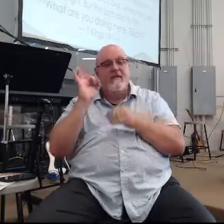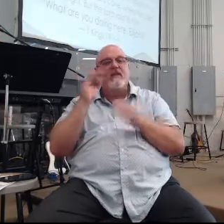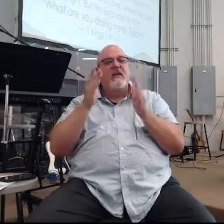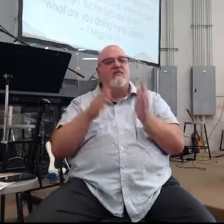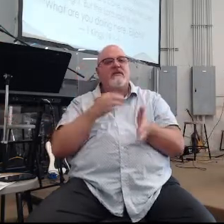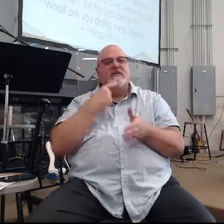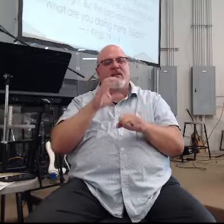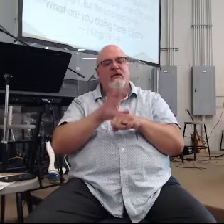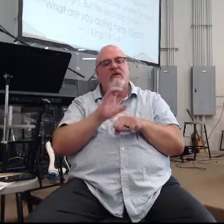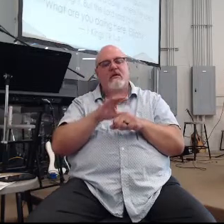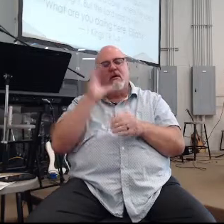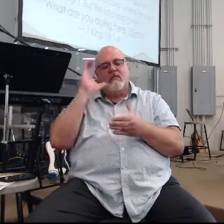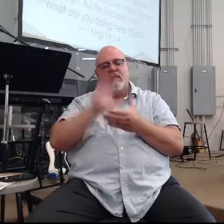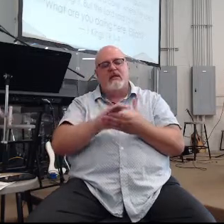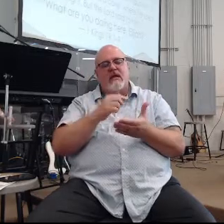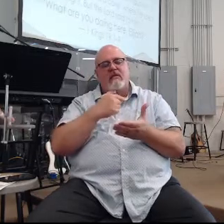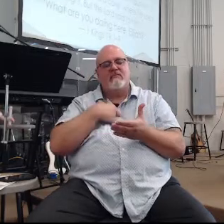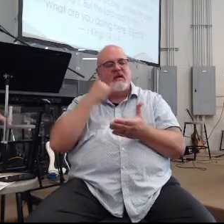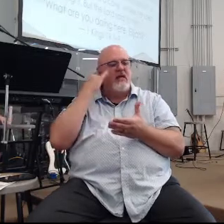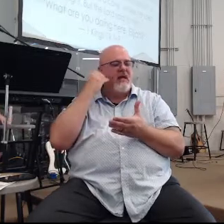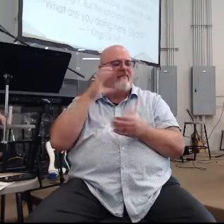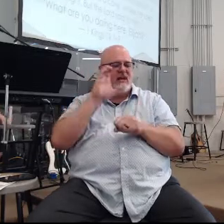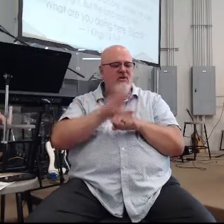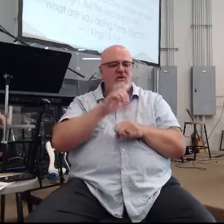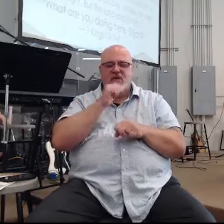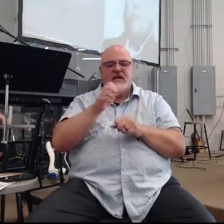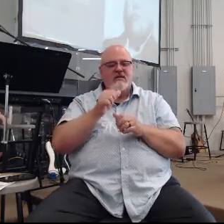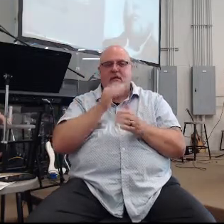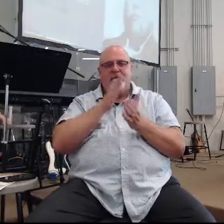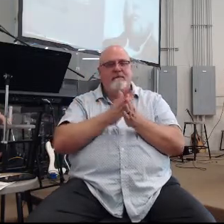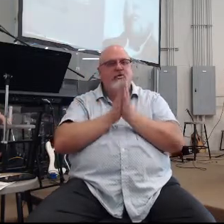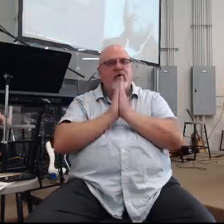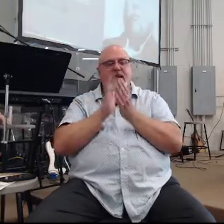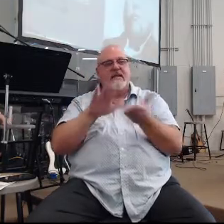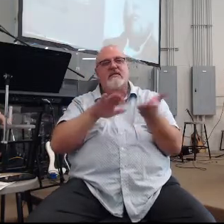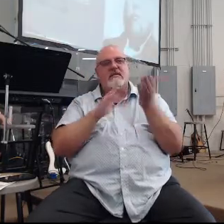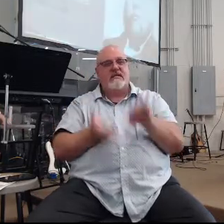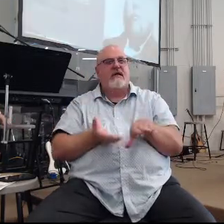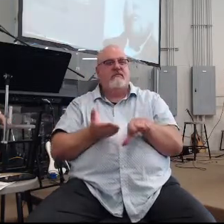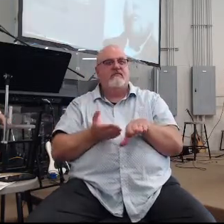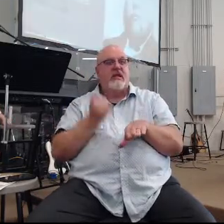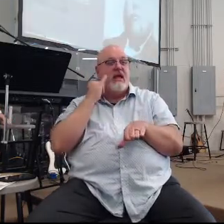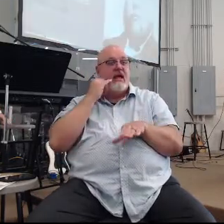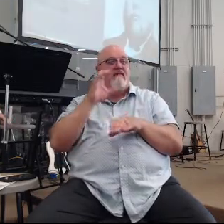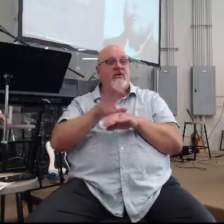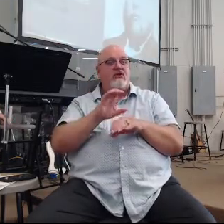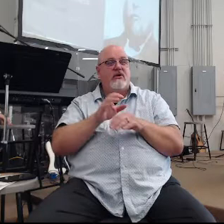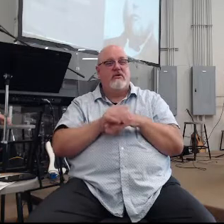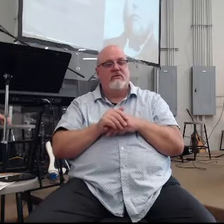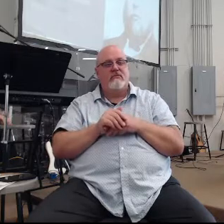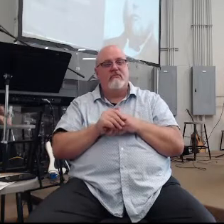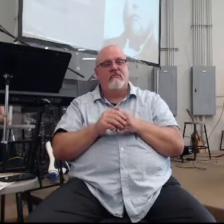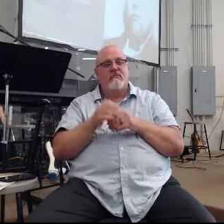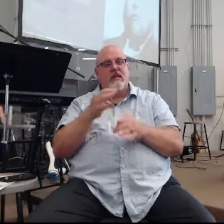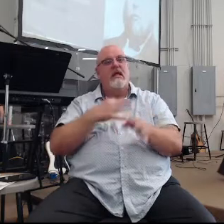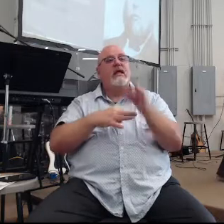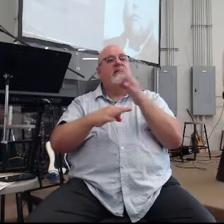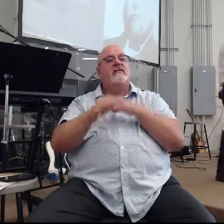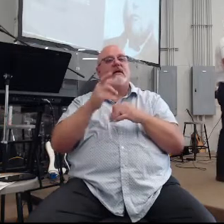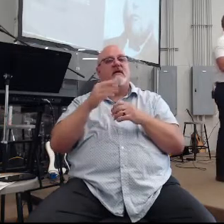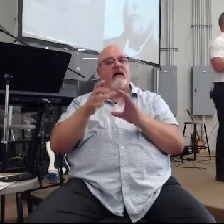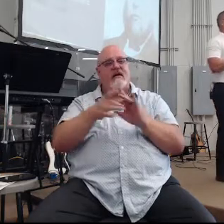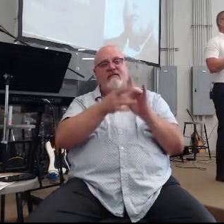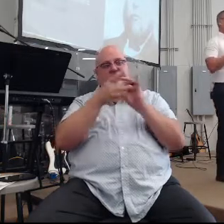this about the church. Believe me, if a church does not pray, it is dead. Instead of putting united